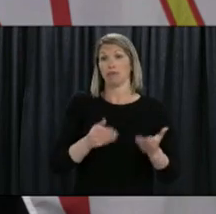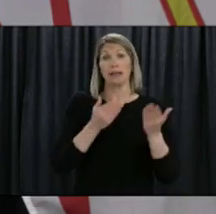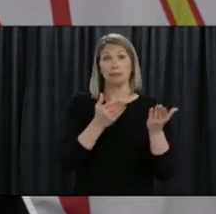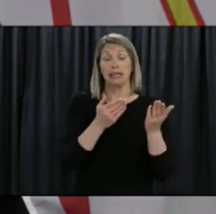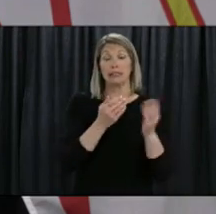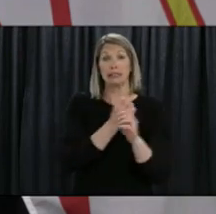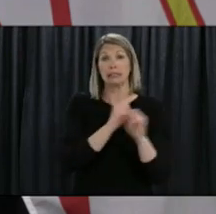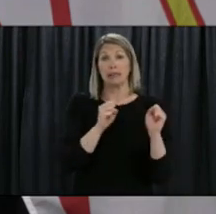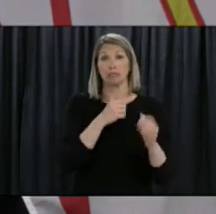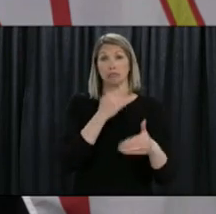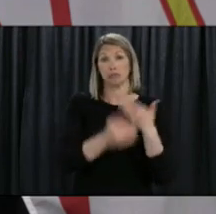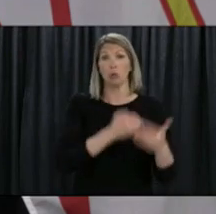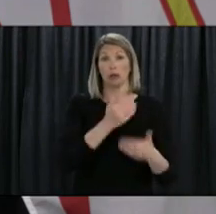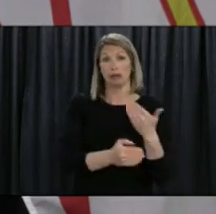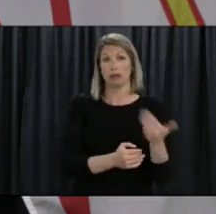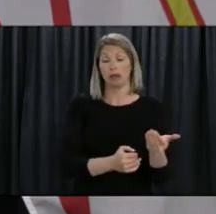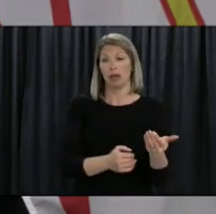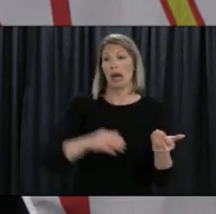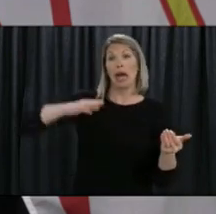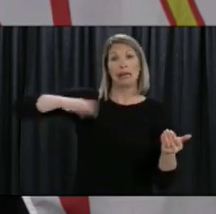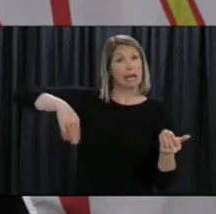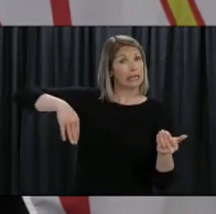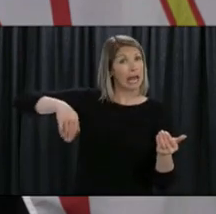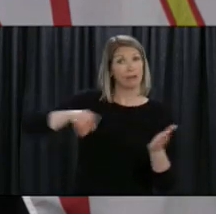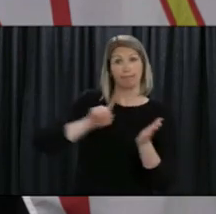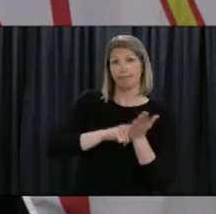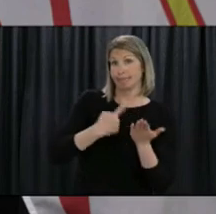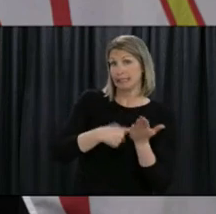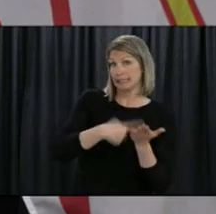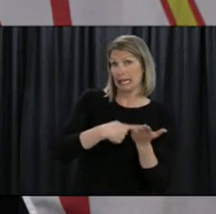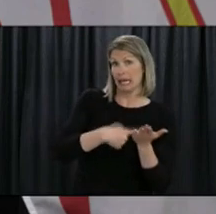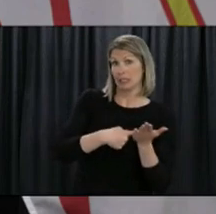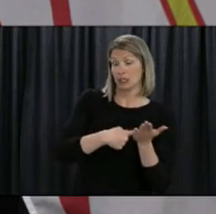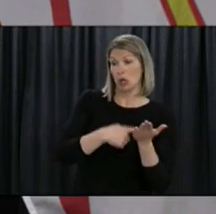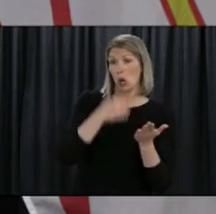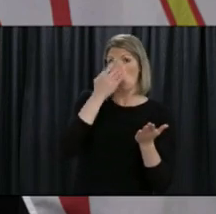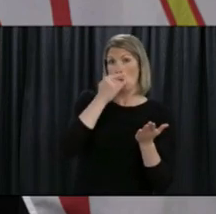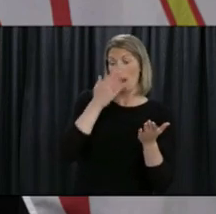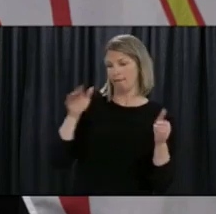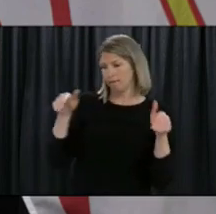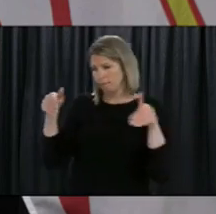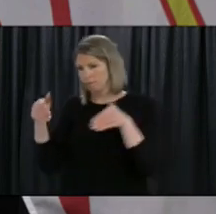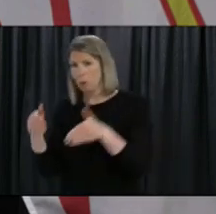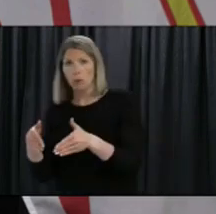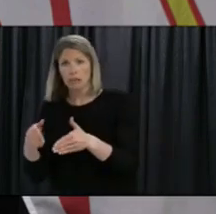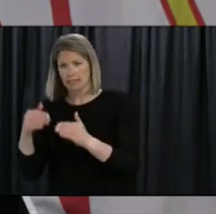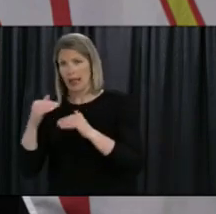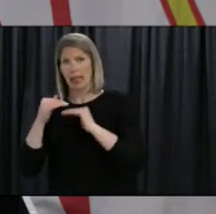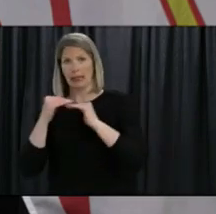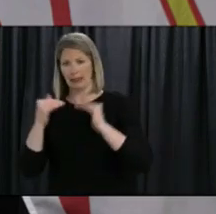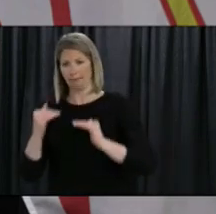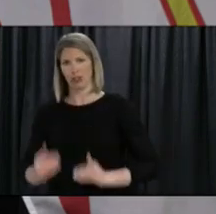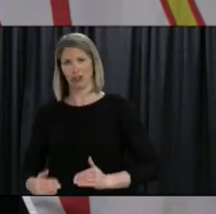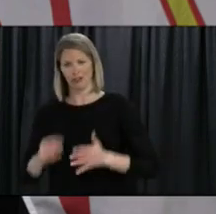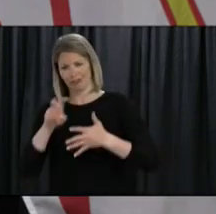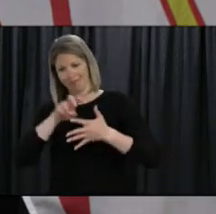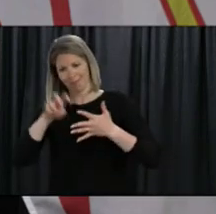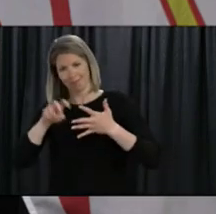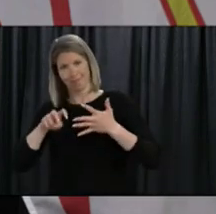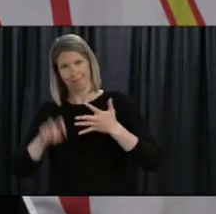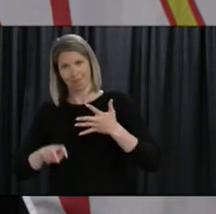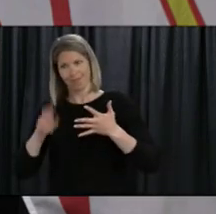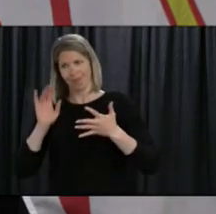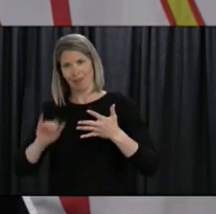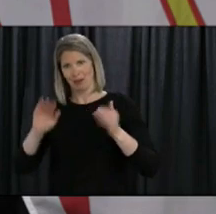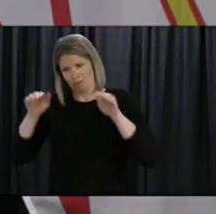we've we've looked at at this moment we're very concerned at the moment with moving through our alert levels so